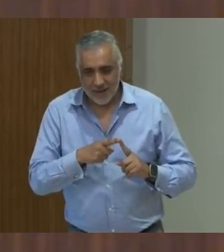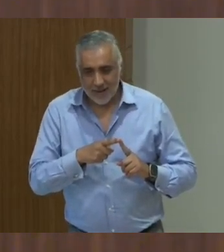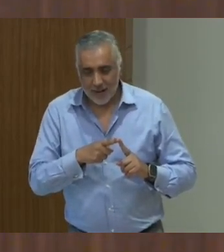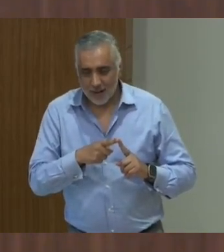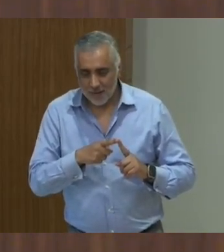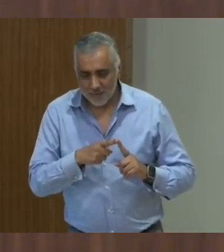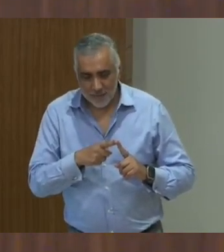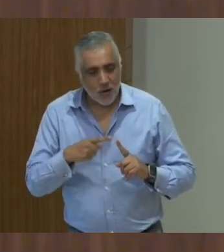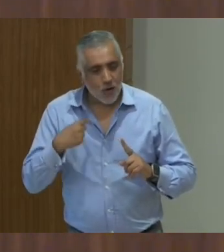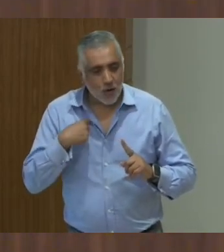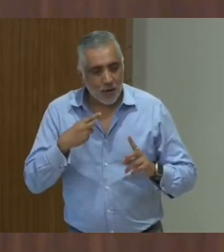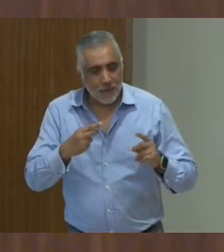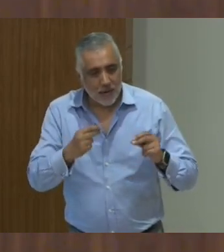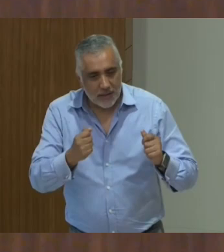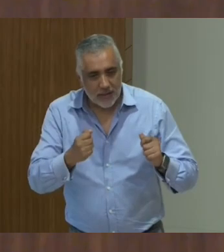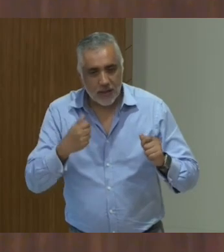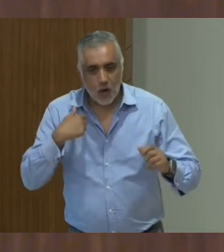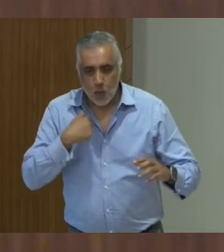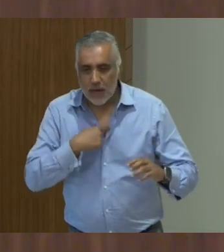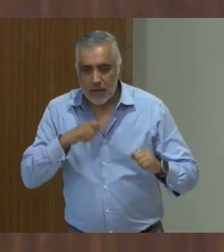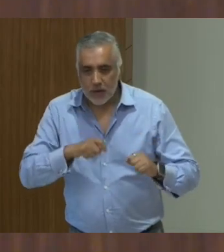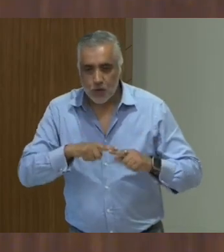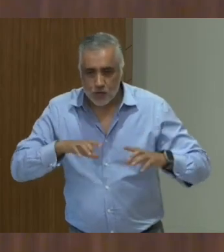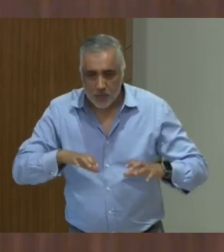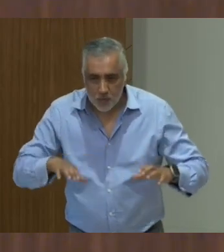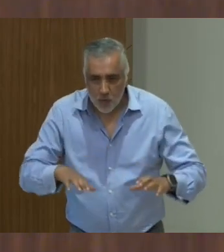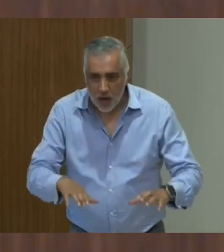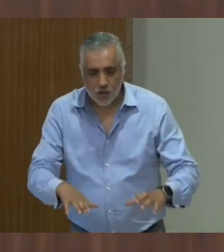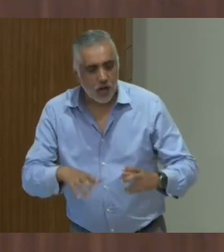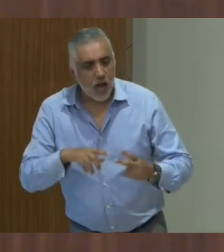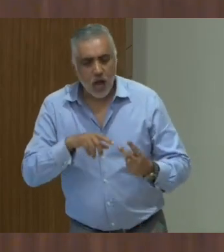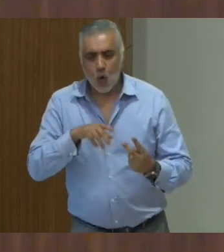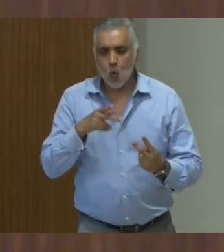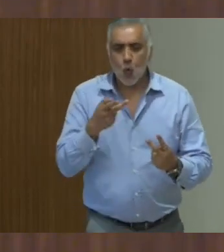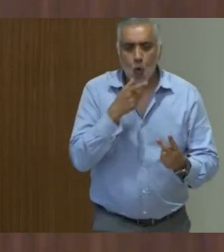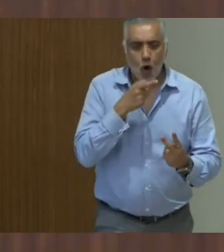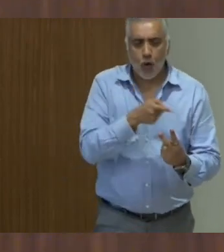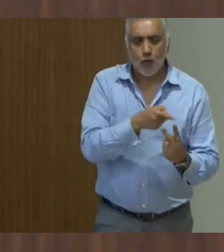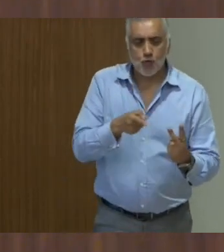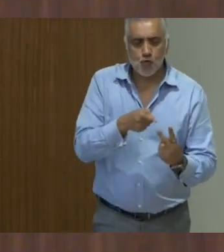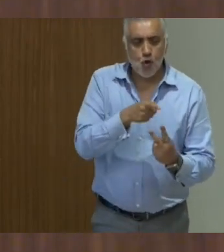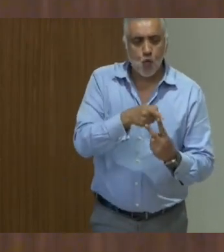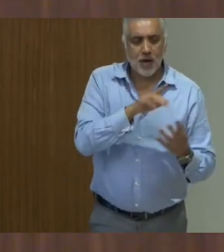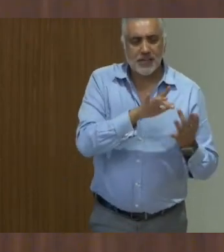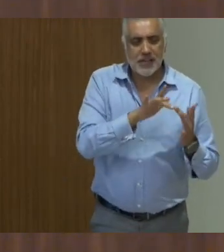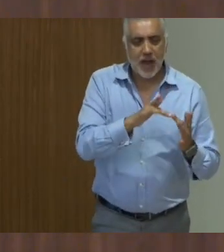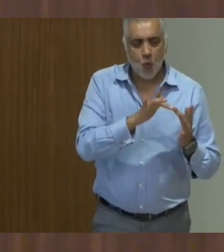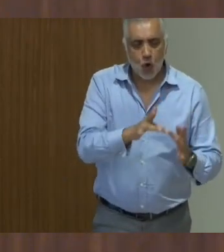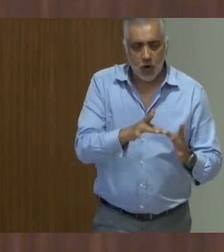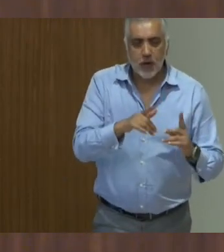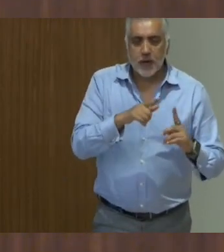immediately jumped into action. And who are these two networks? One is the network which is called